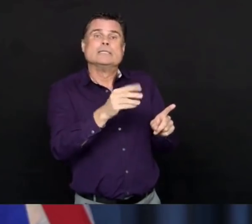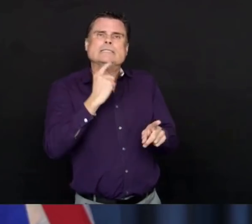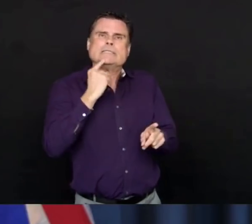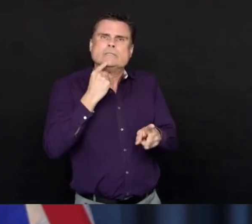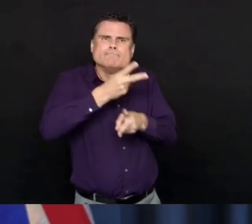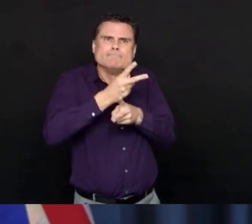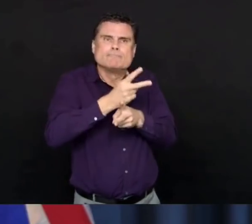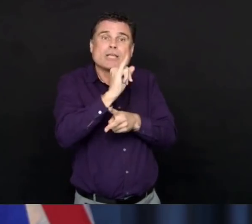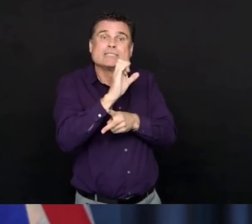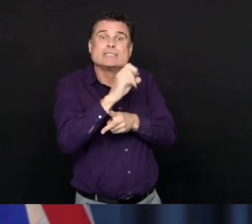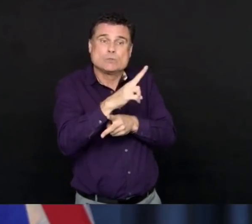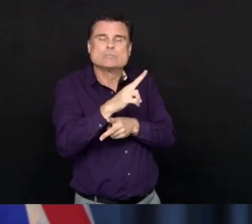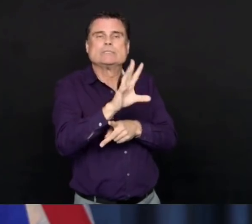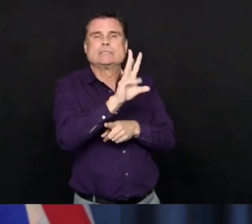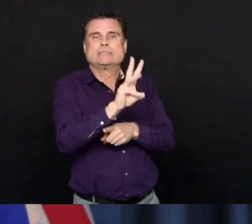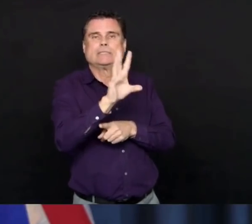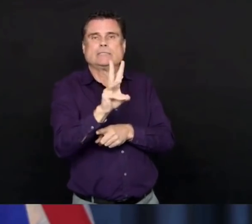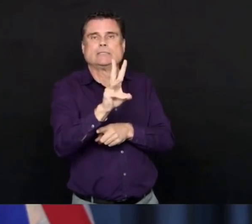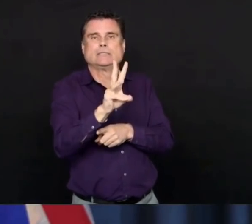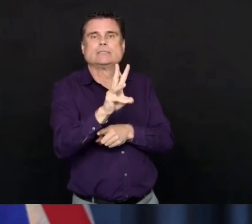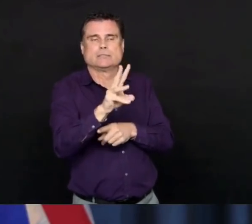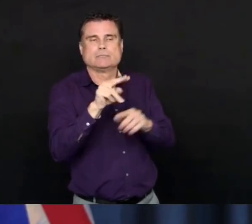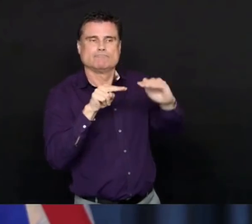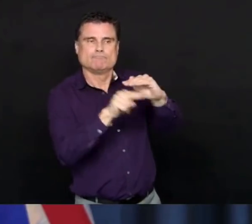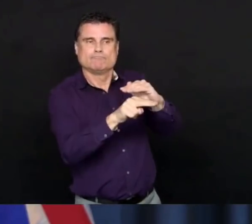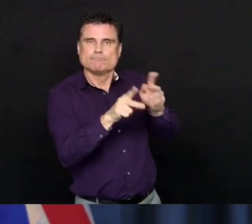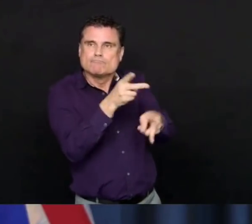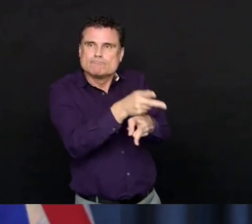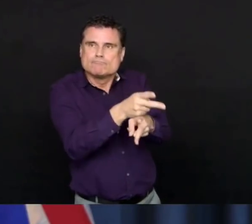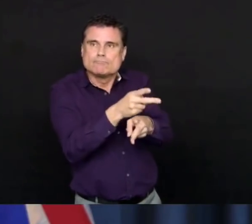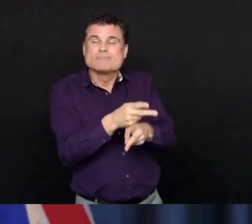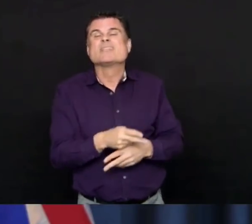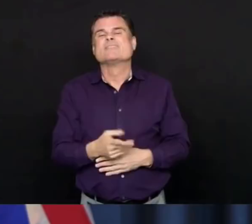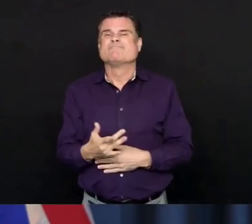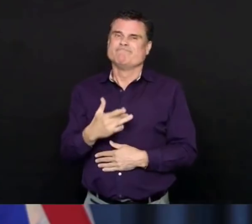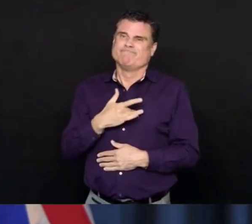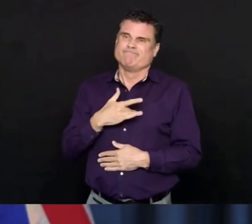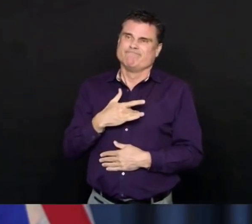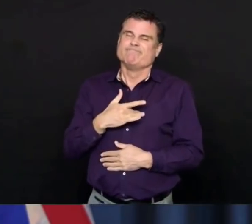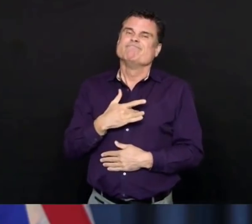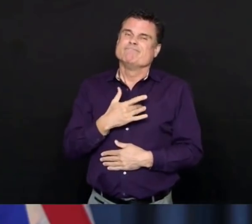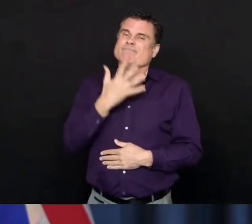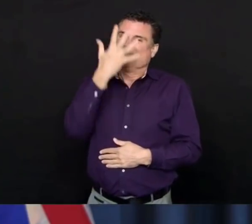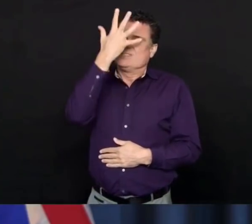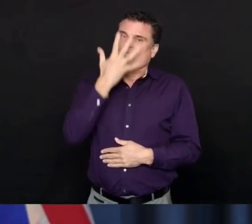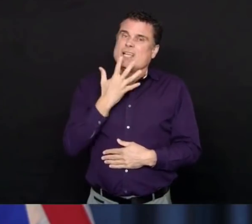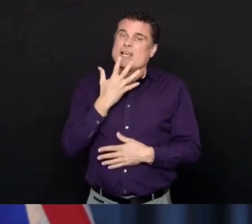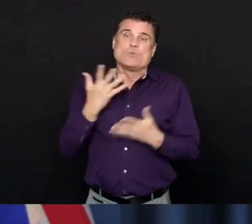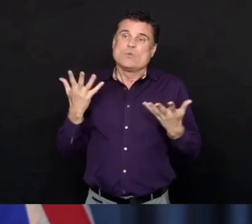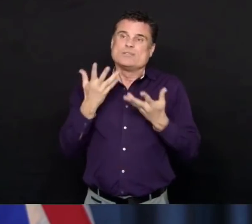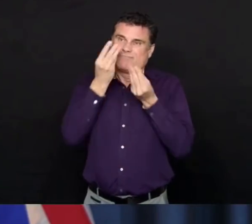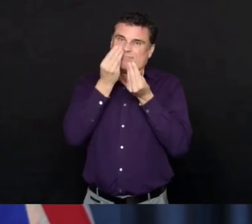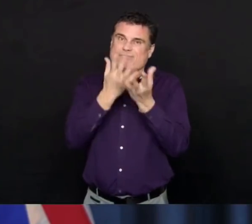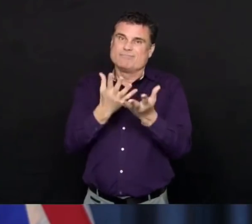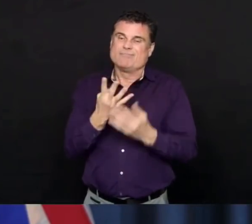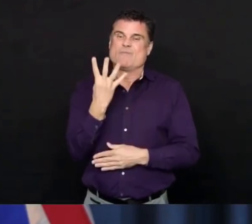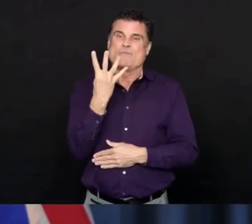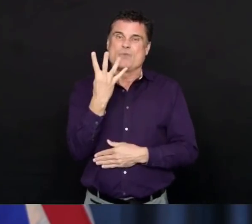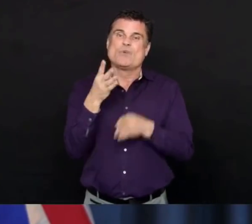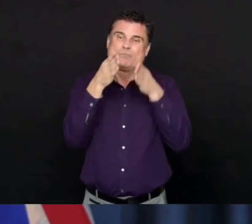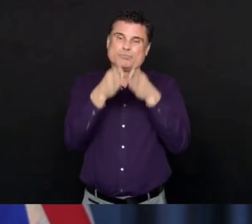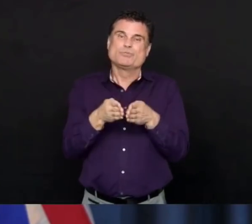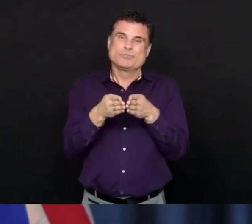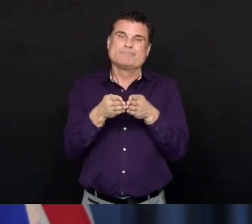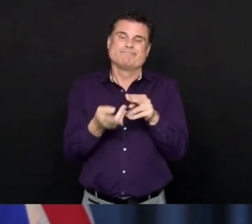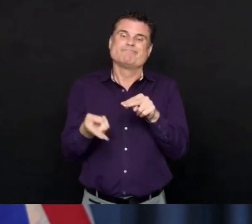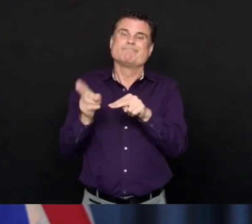We have, sadly, another four people who have died from COVID-19 in the last day here in BC, three people